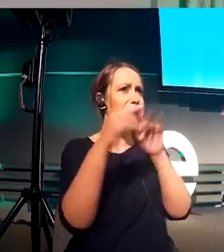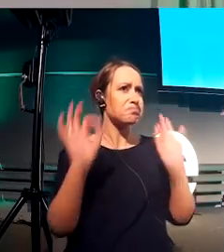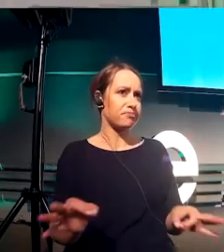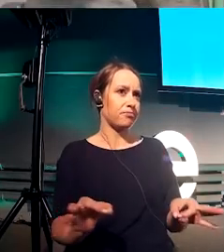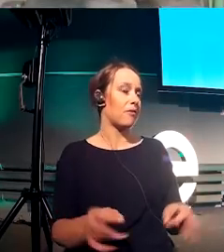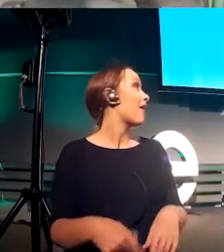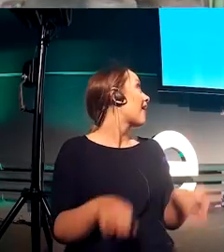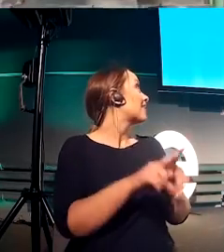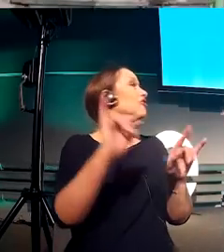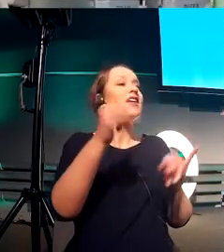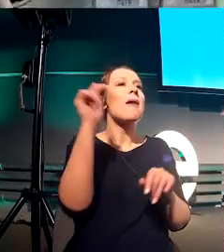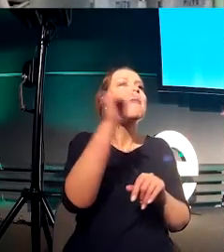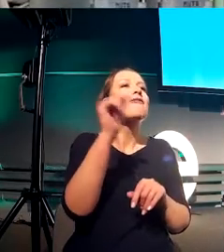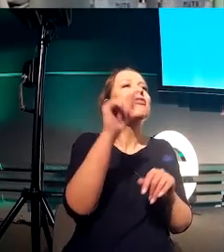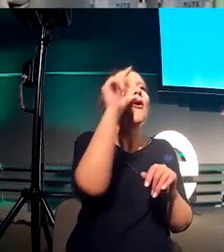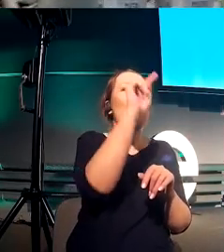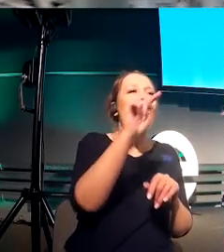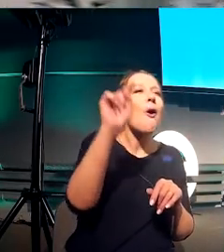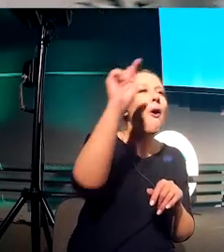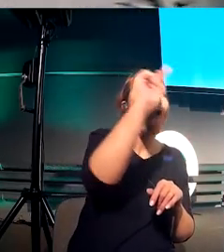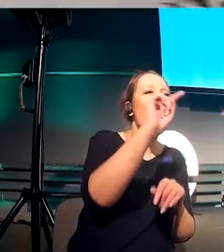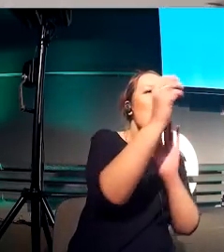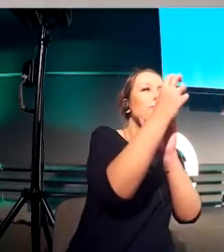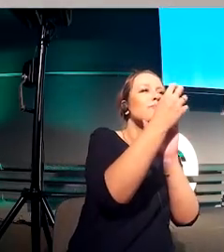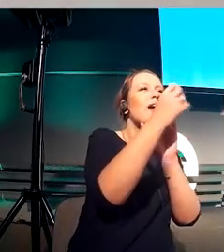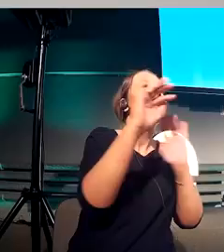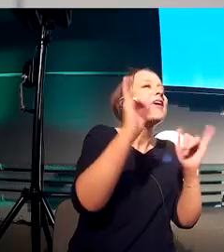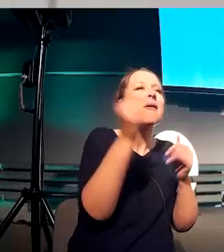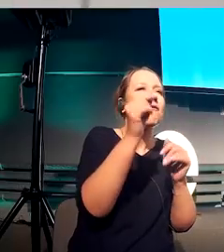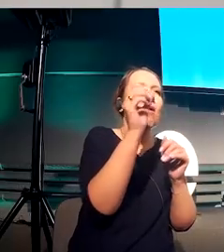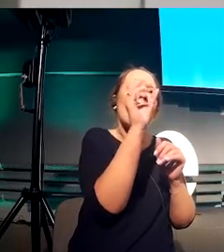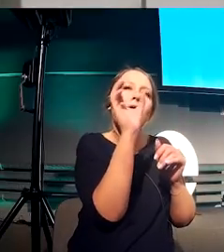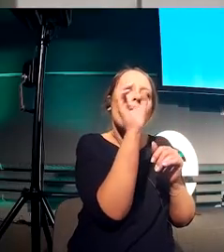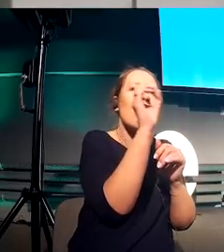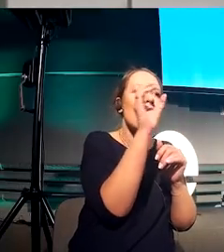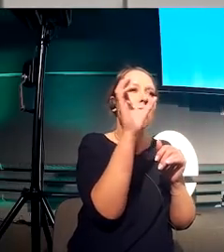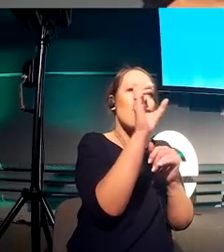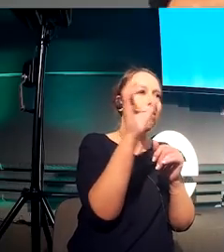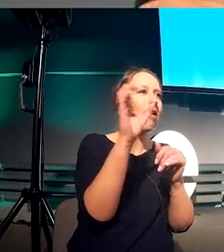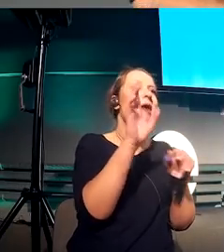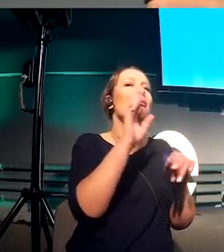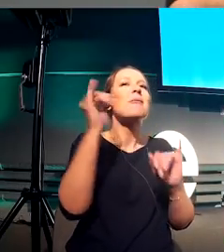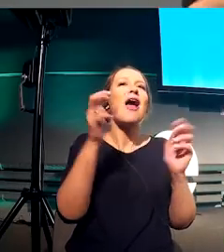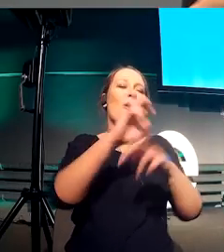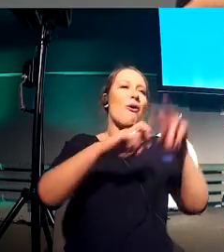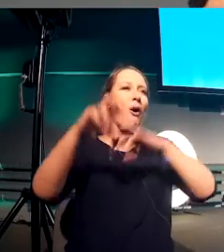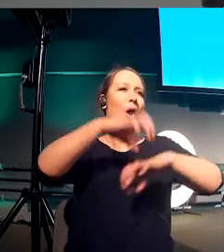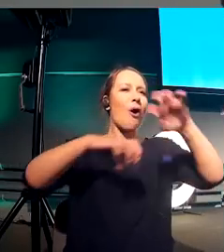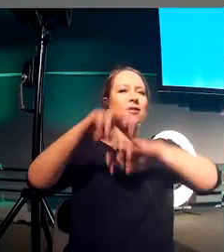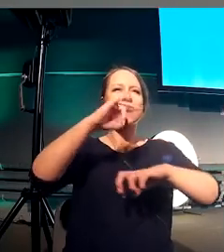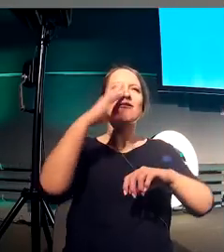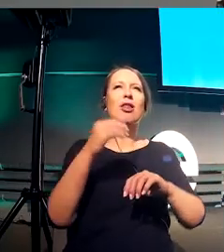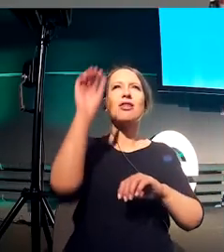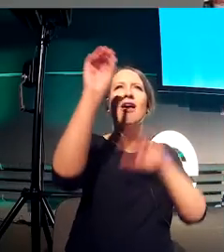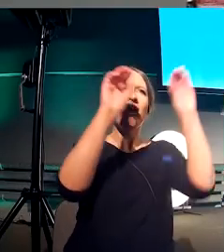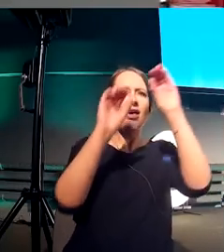So it's all like a bunch of Lego pieces that come together, because everything is connected to everything. We don't actually